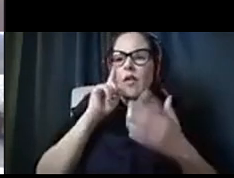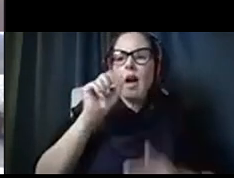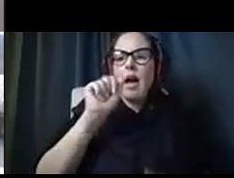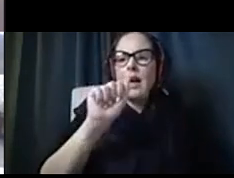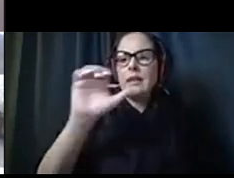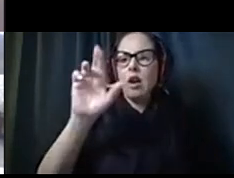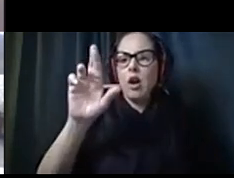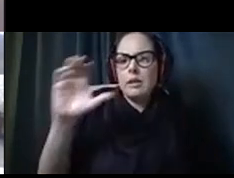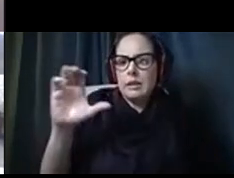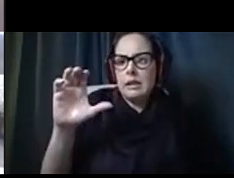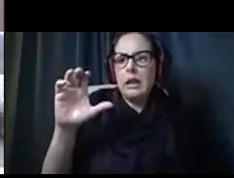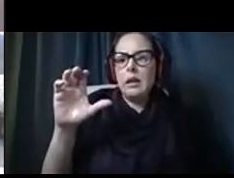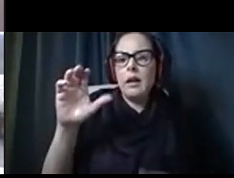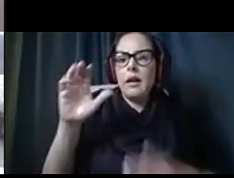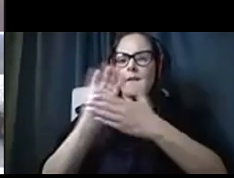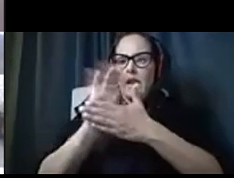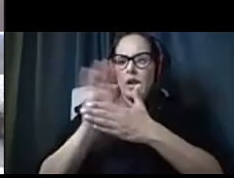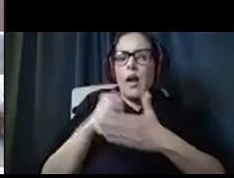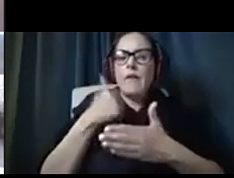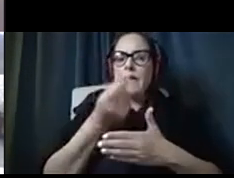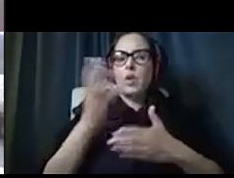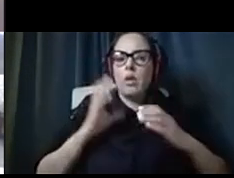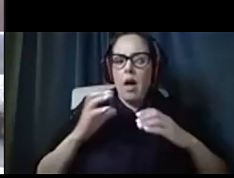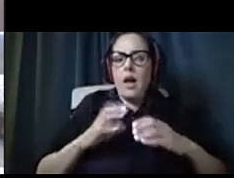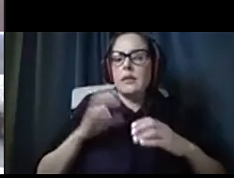clients that would participate. That would be me.